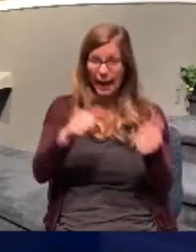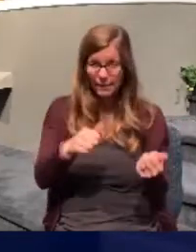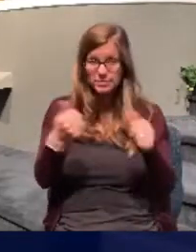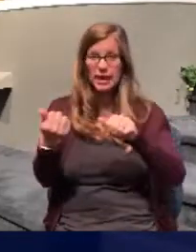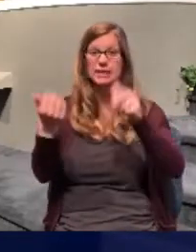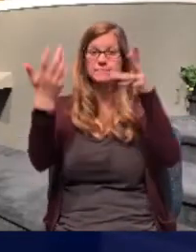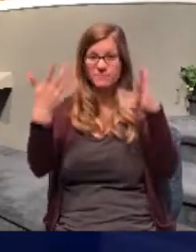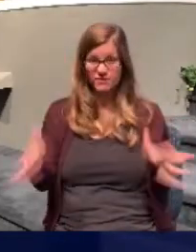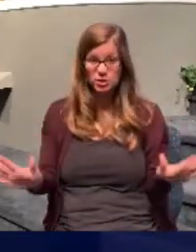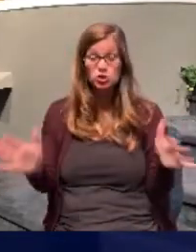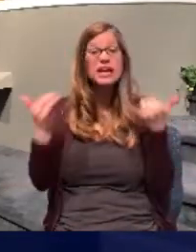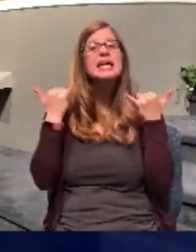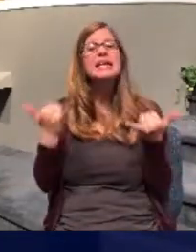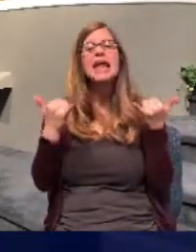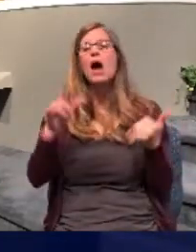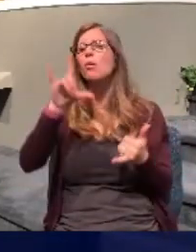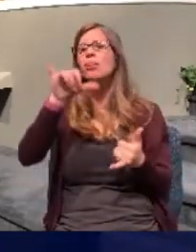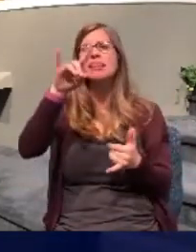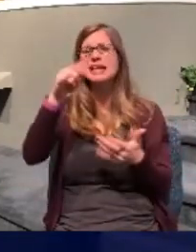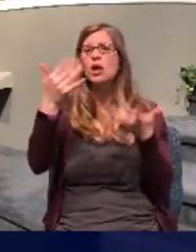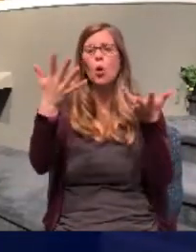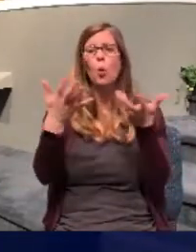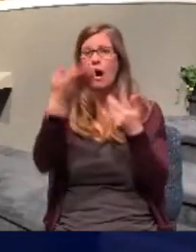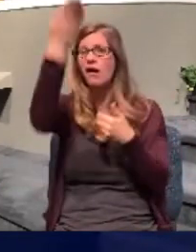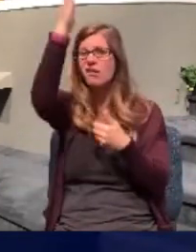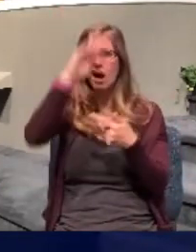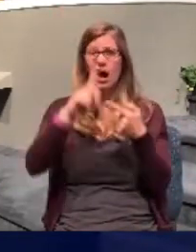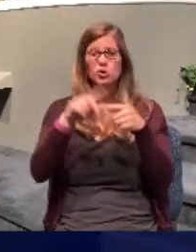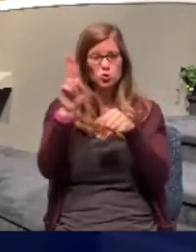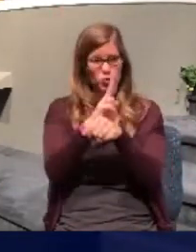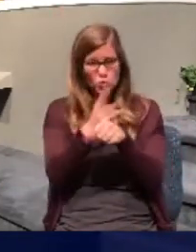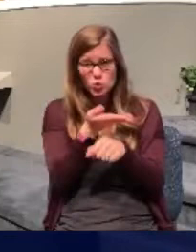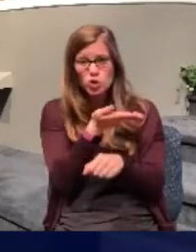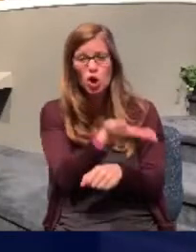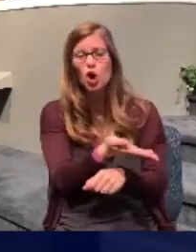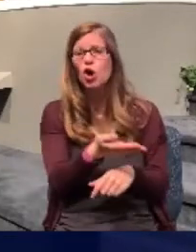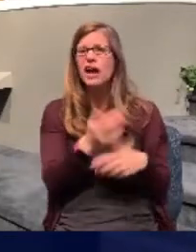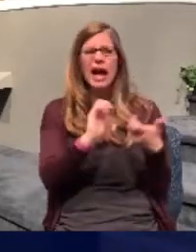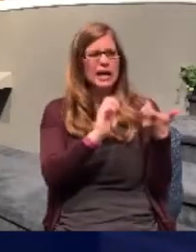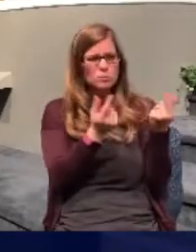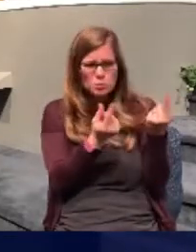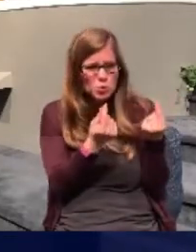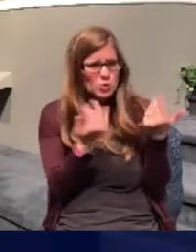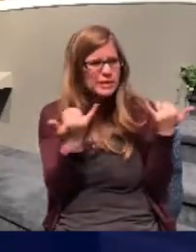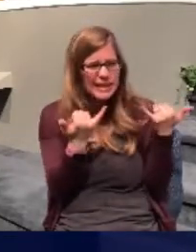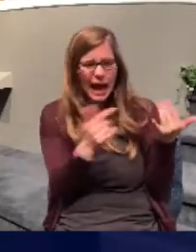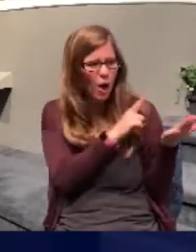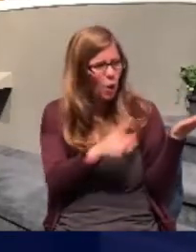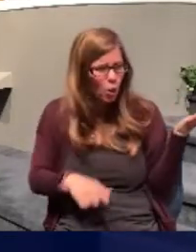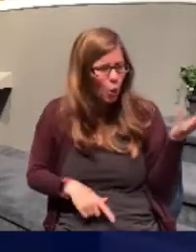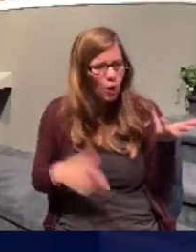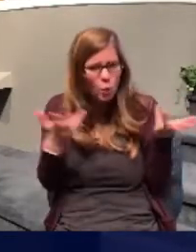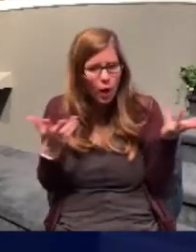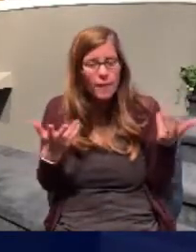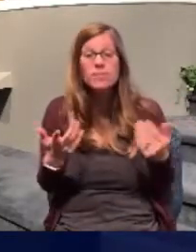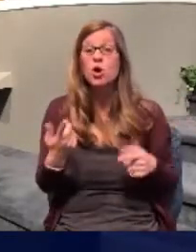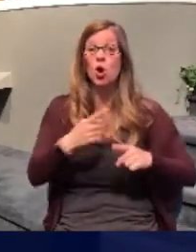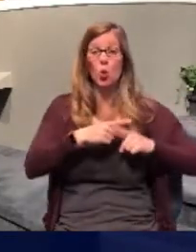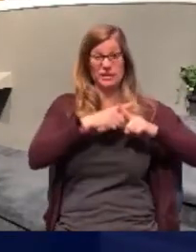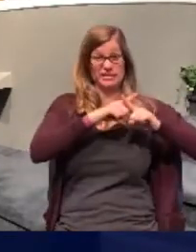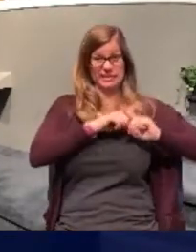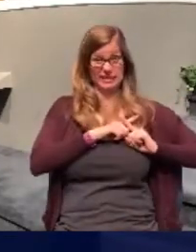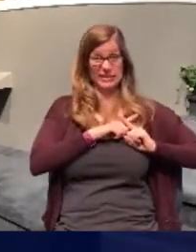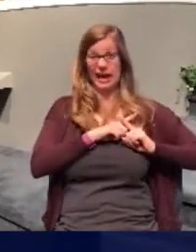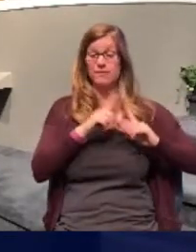be used of the Lord in his service. You know, the old adage is still true. We're saved to serve. When